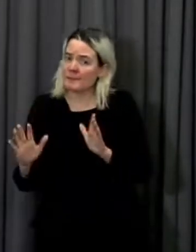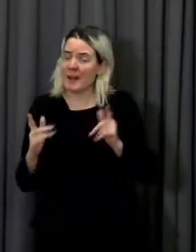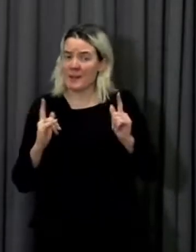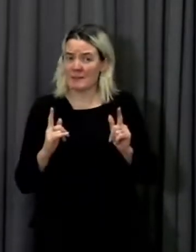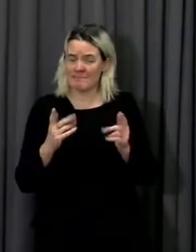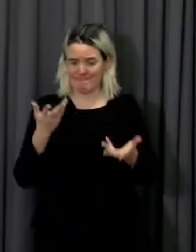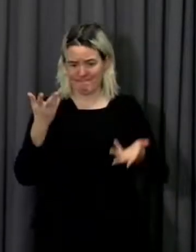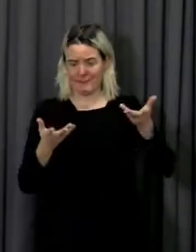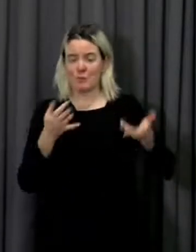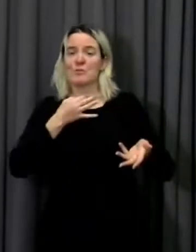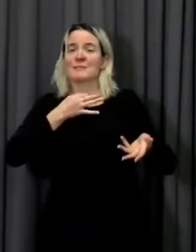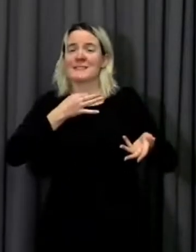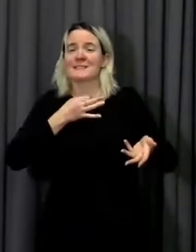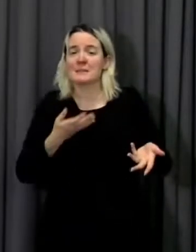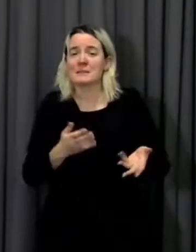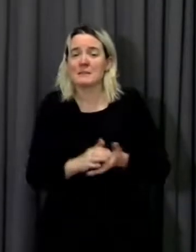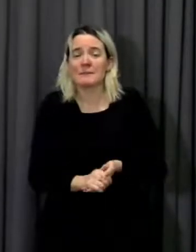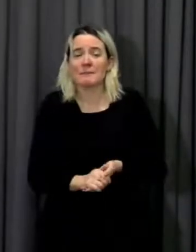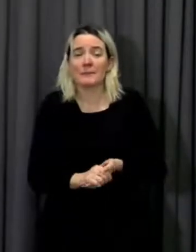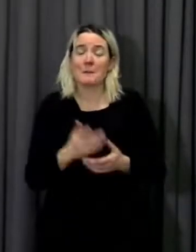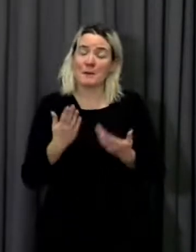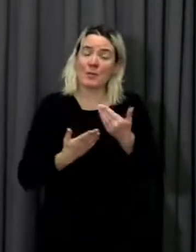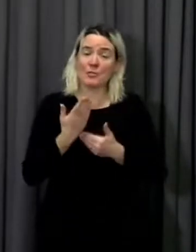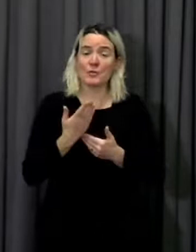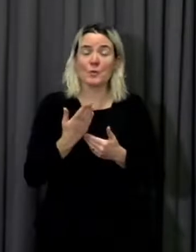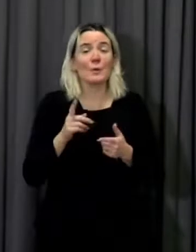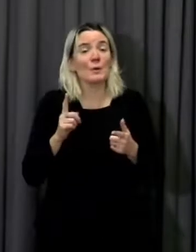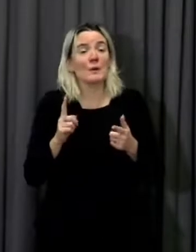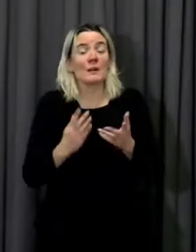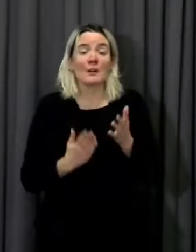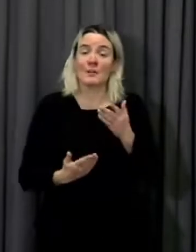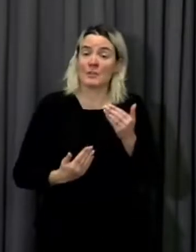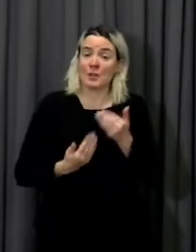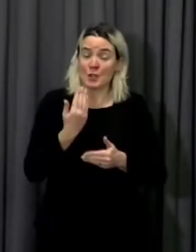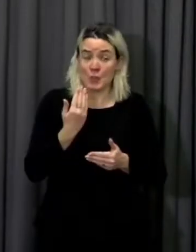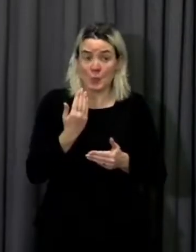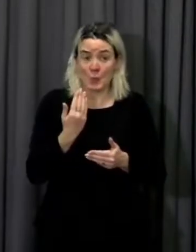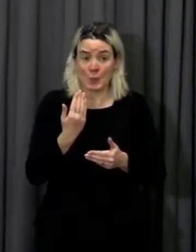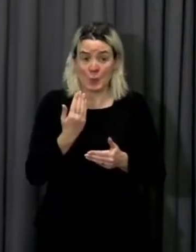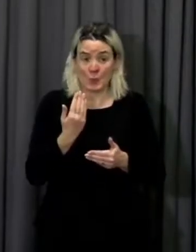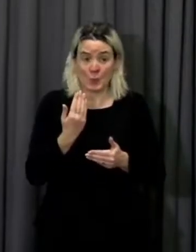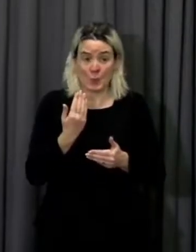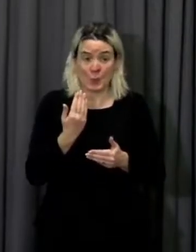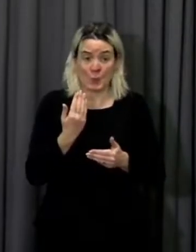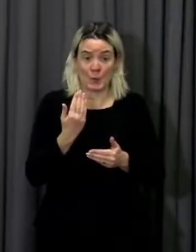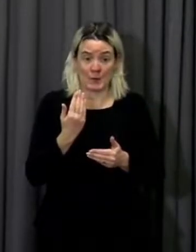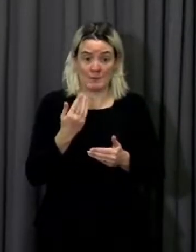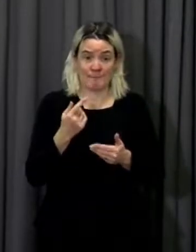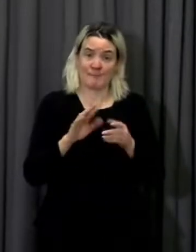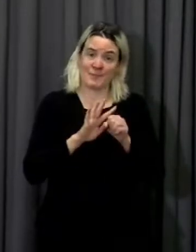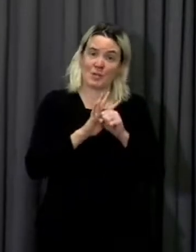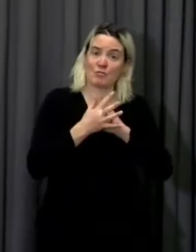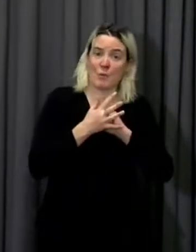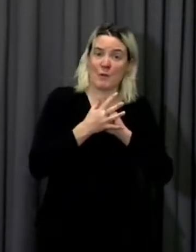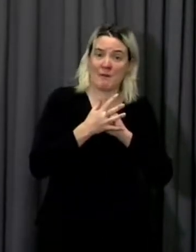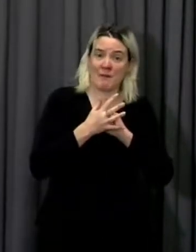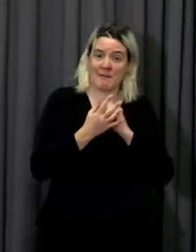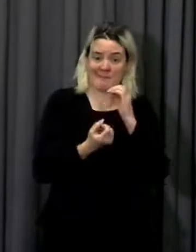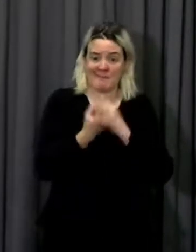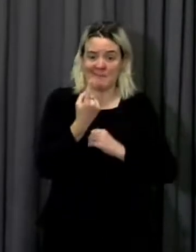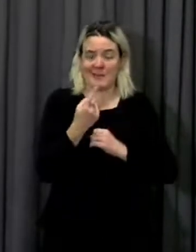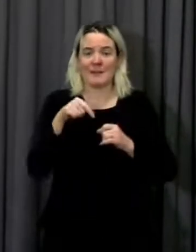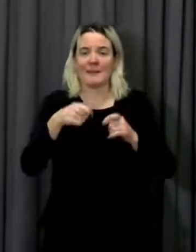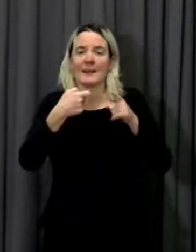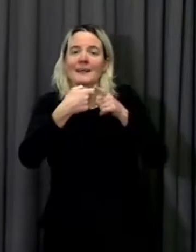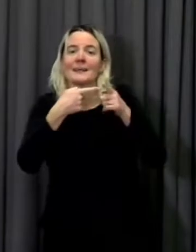in time, because of the new Kent variant, which is now the predominant variant within Wales, it is absolutely key that